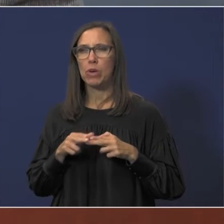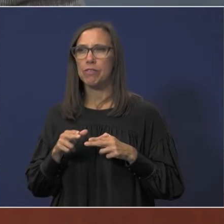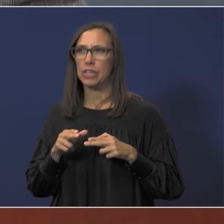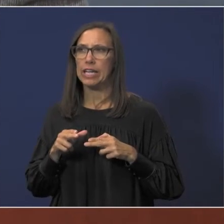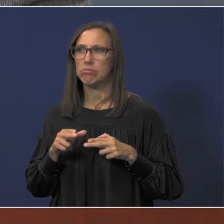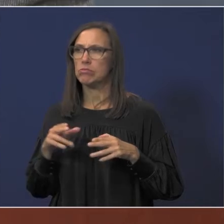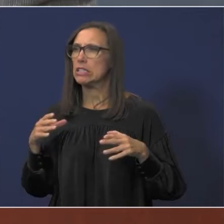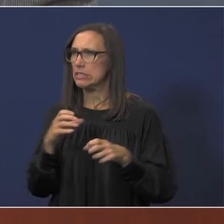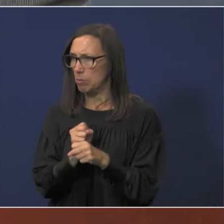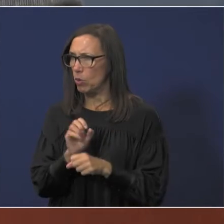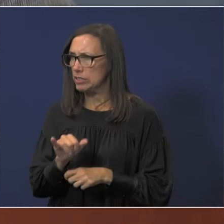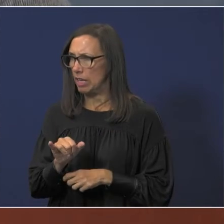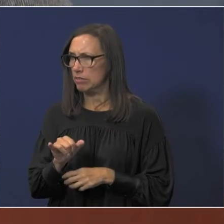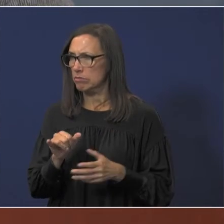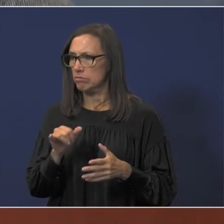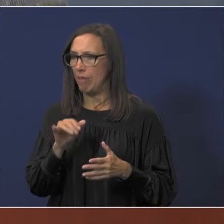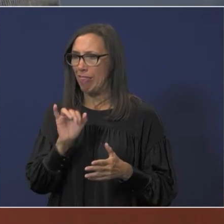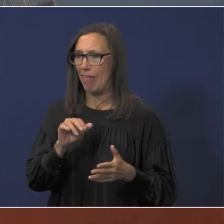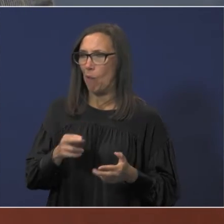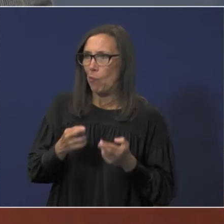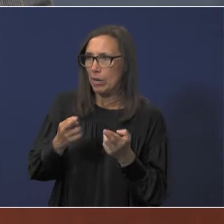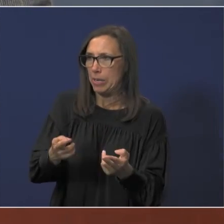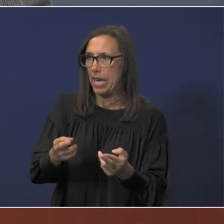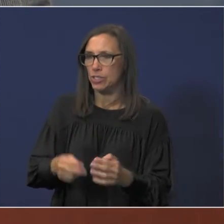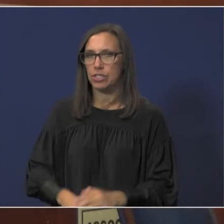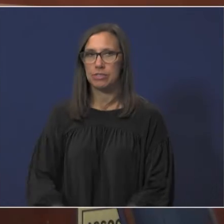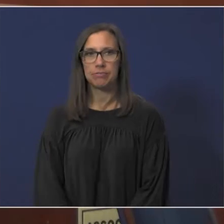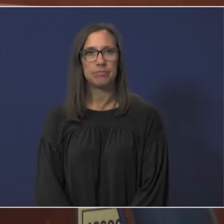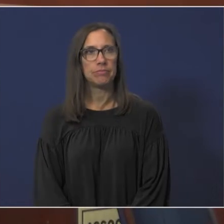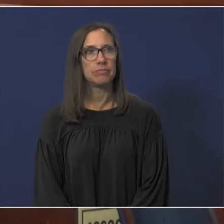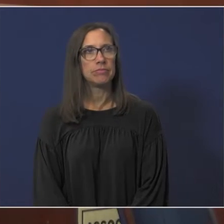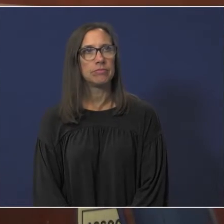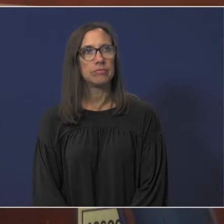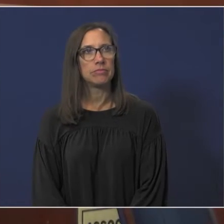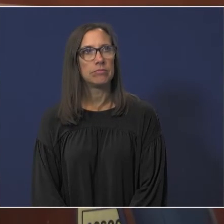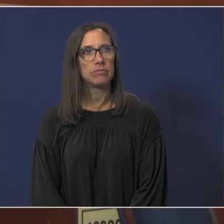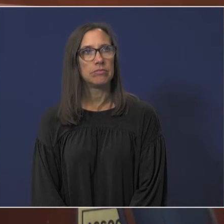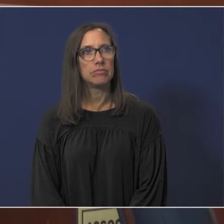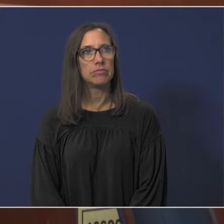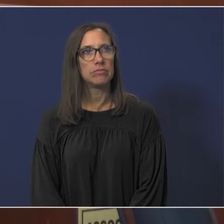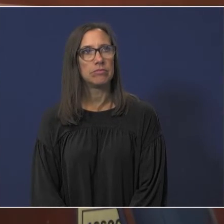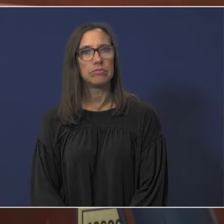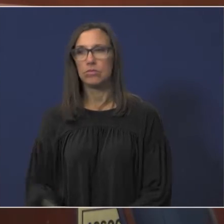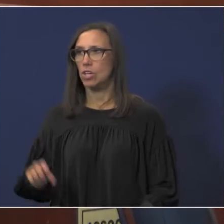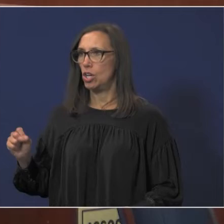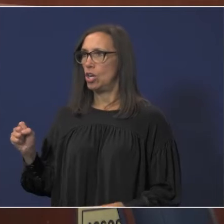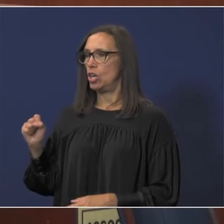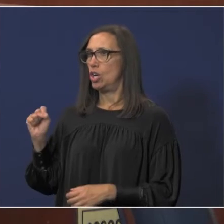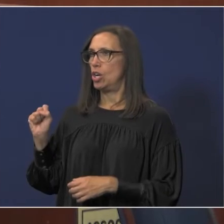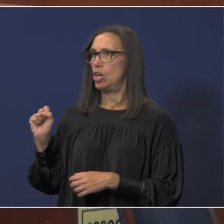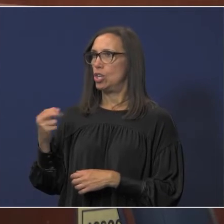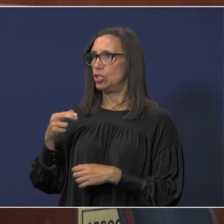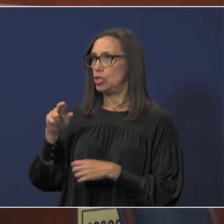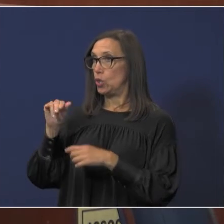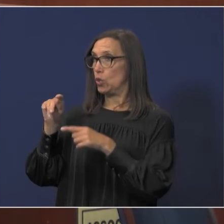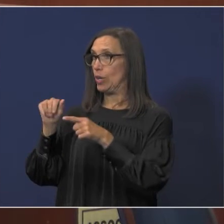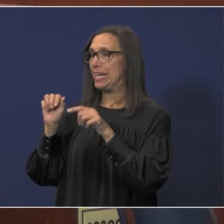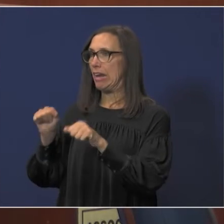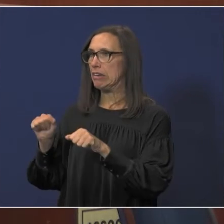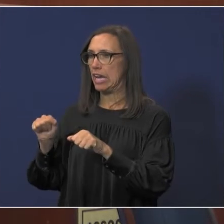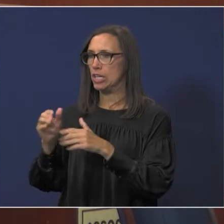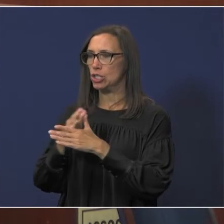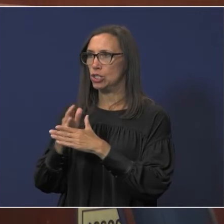about that what that recommendation is i'm up and sharita can share those mental health uh